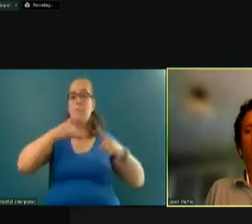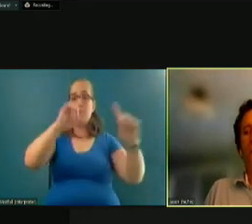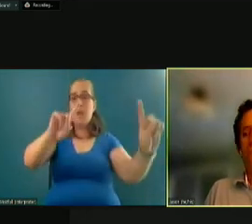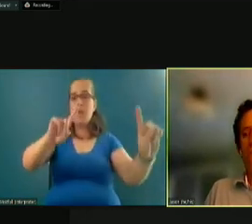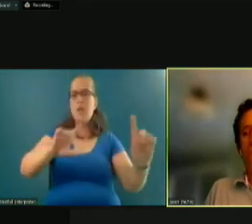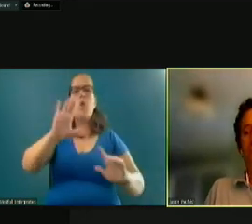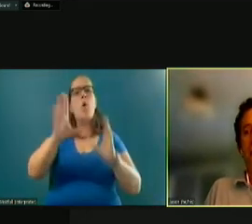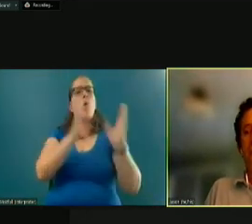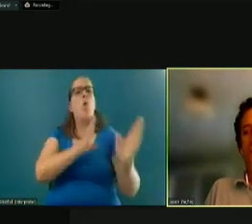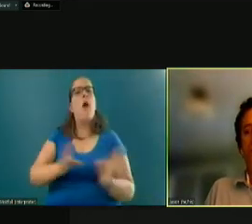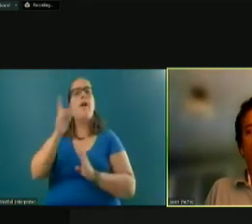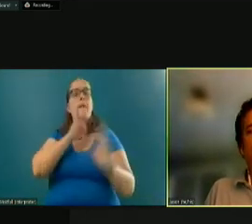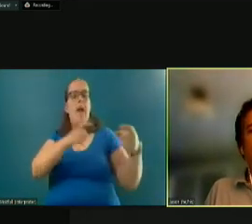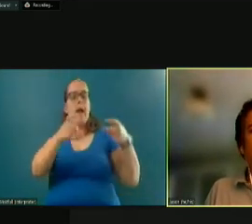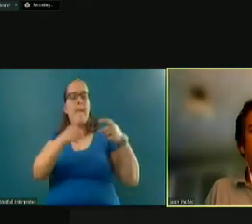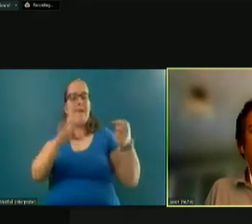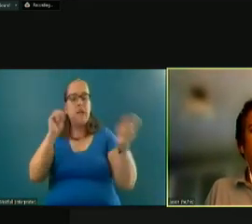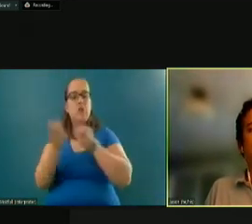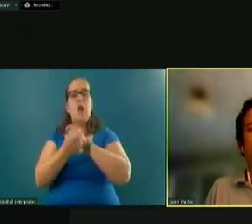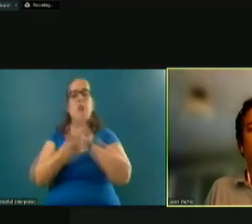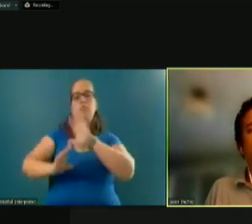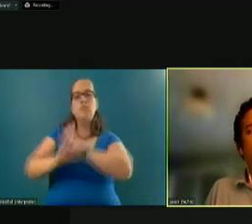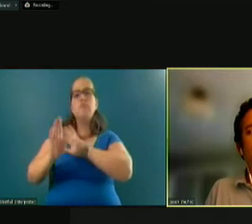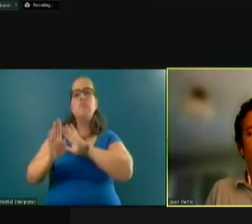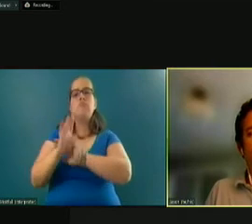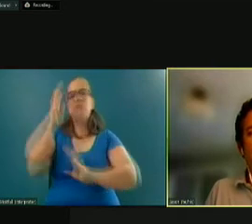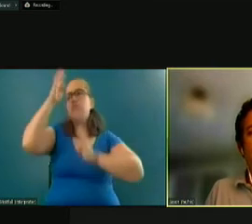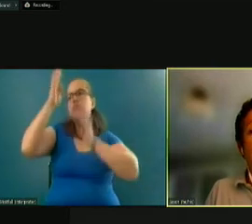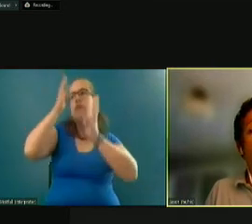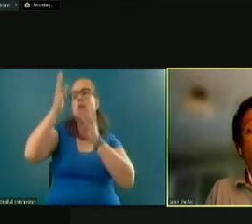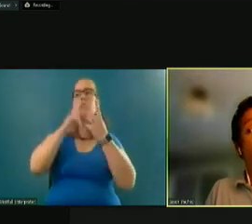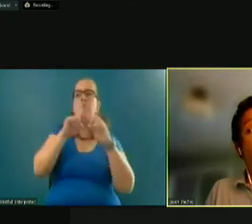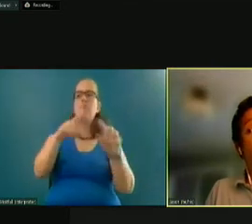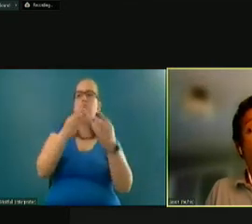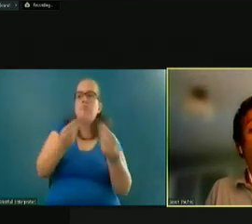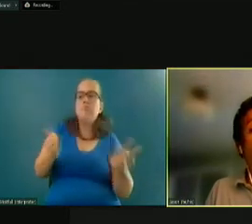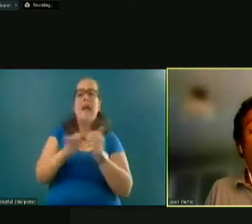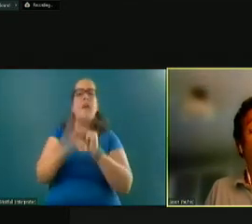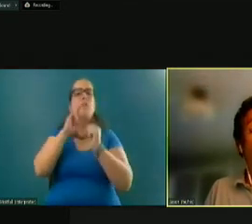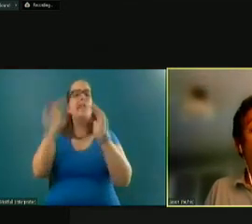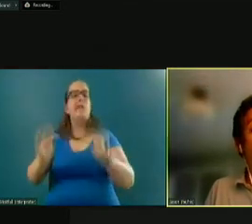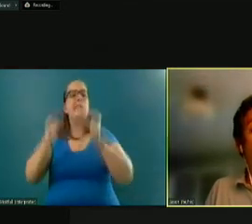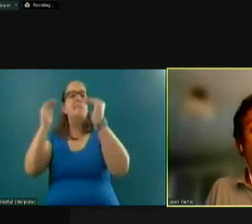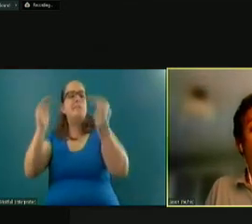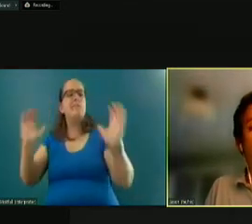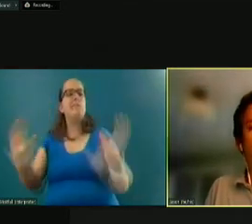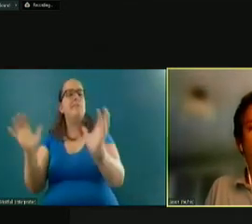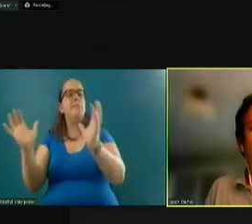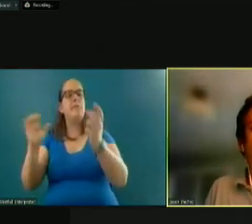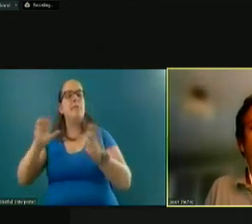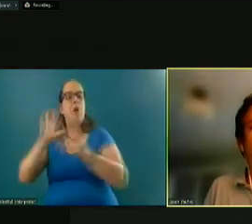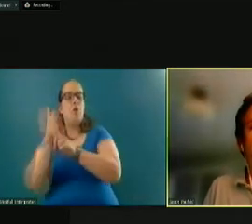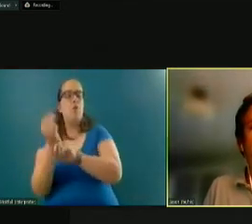What is your strategy for managing change and developing innovative solutions? And how will you promote a culture to support your strategy?